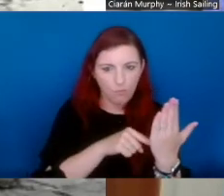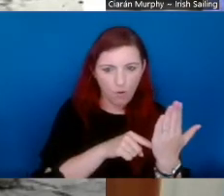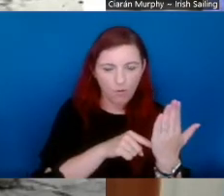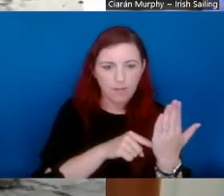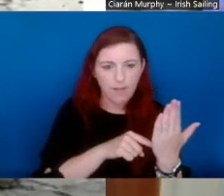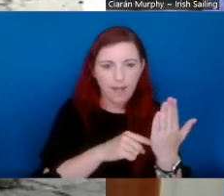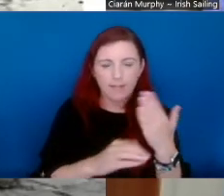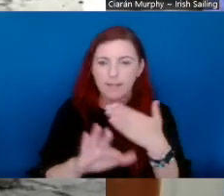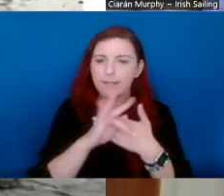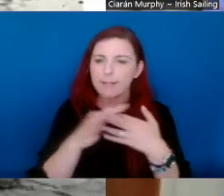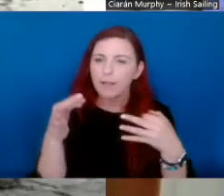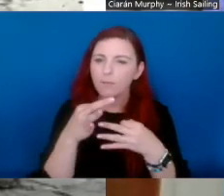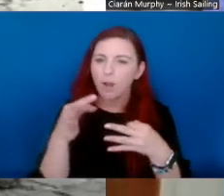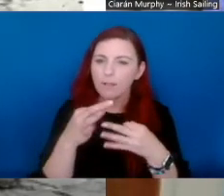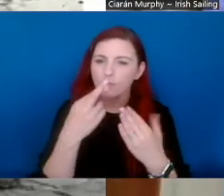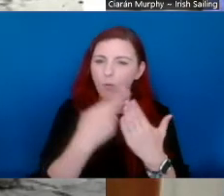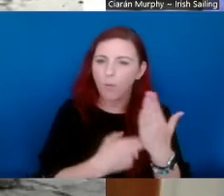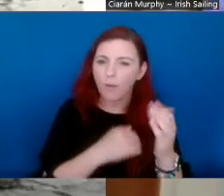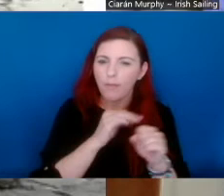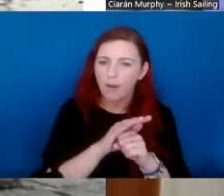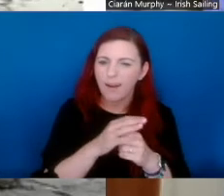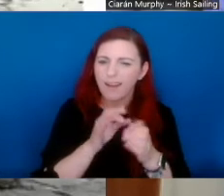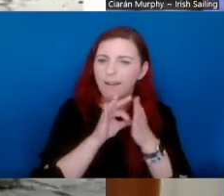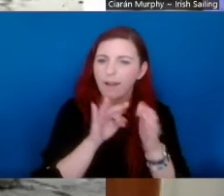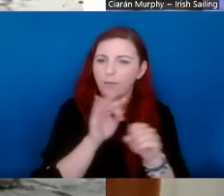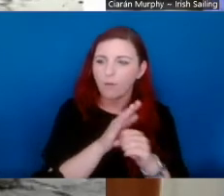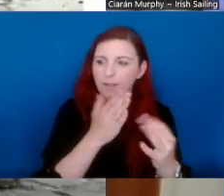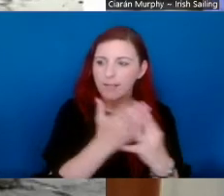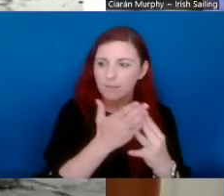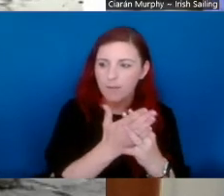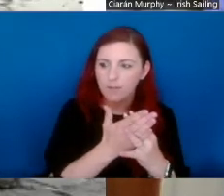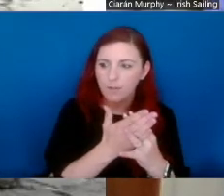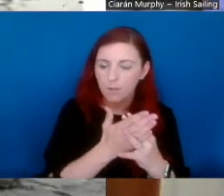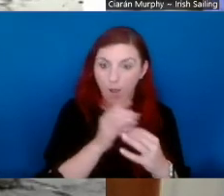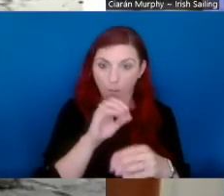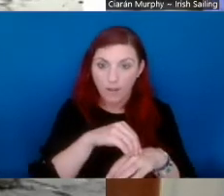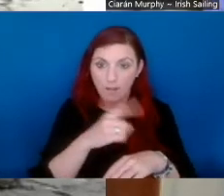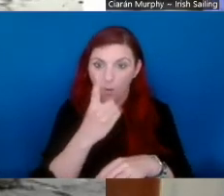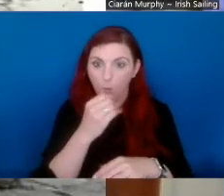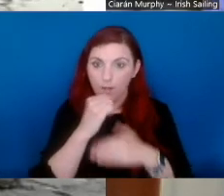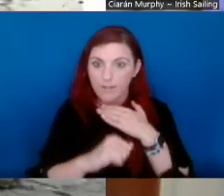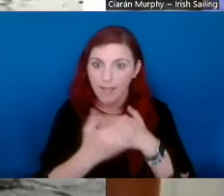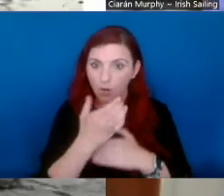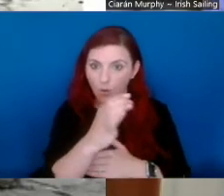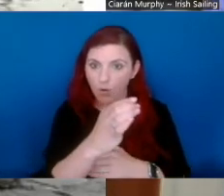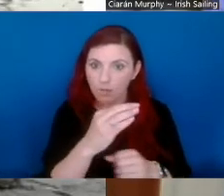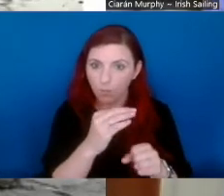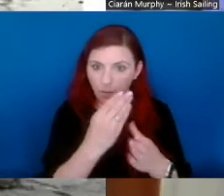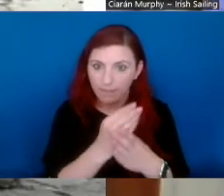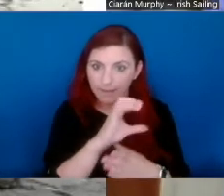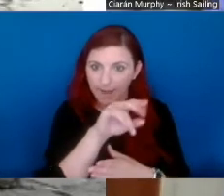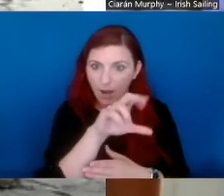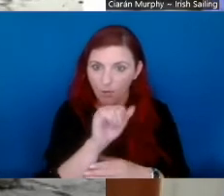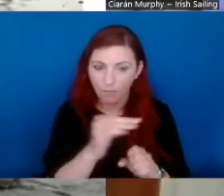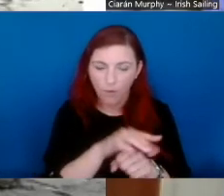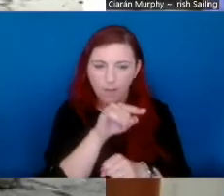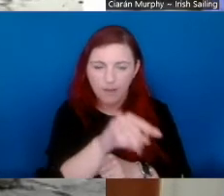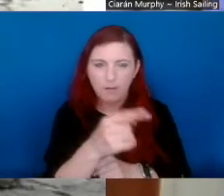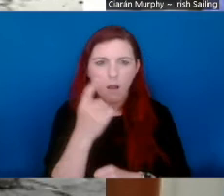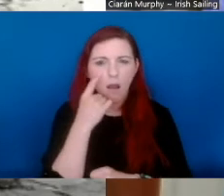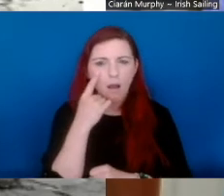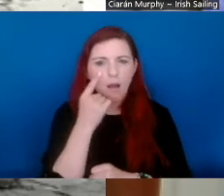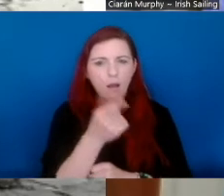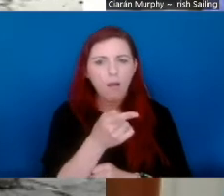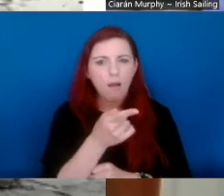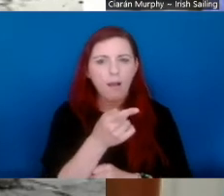I'm proud that they started with terms of a guide to accessibility for outdoors. And I went on the, the, the one day course for that, then a very, very good course, but I just